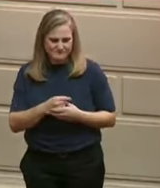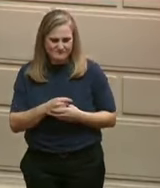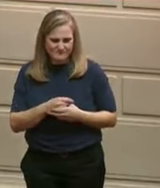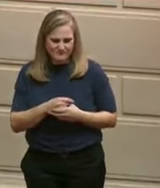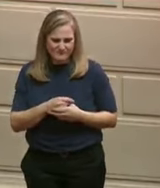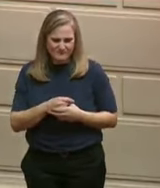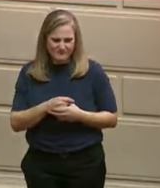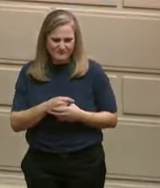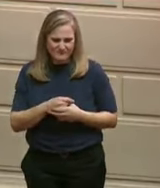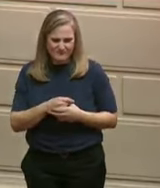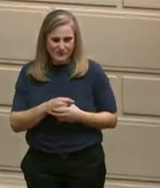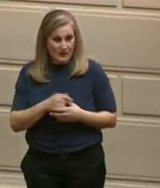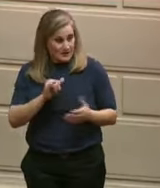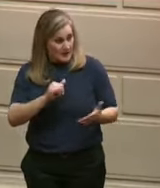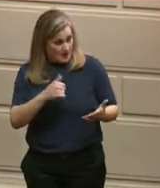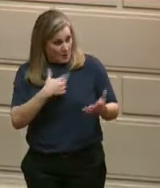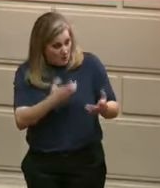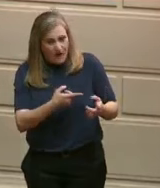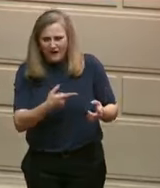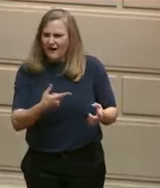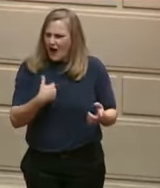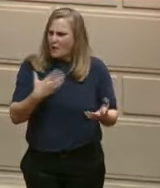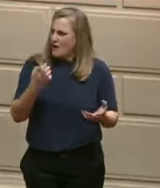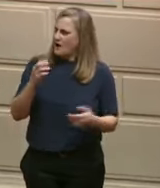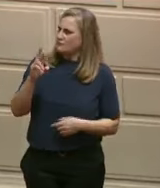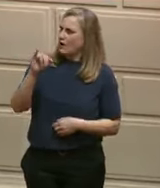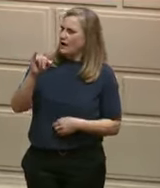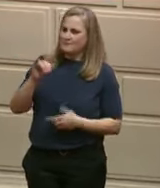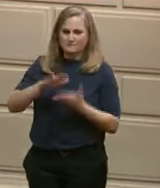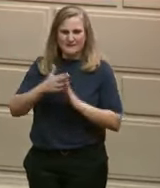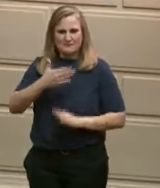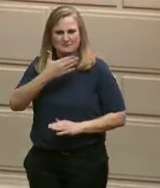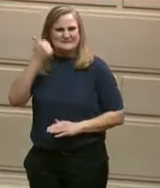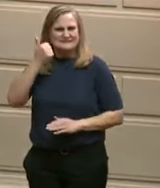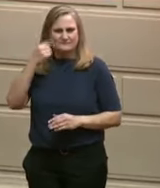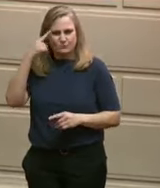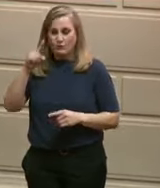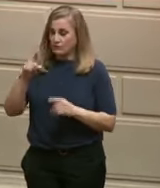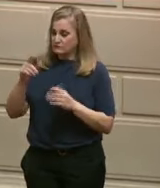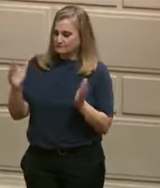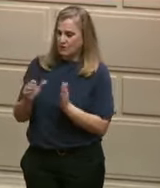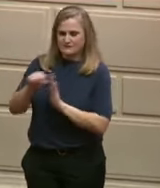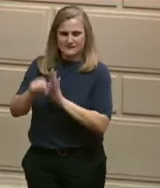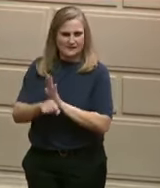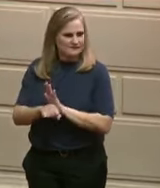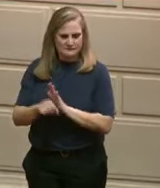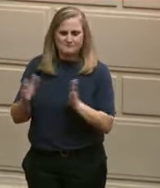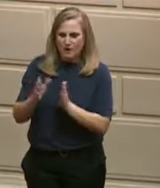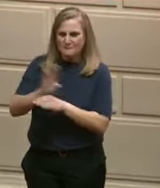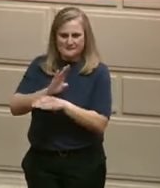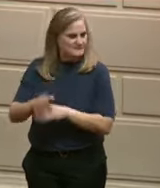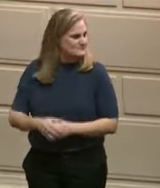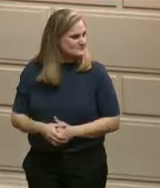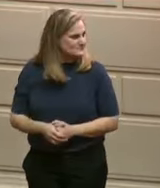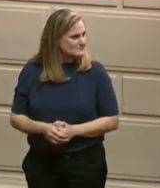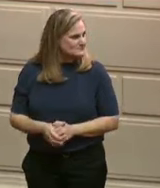place to do business. But let's not forget what we have accomplished with the General